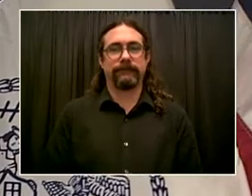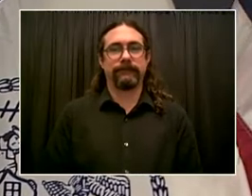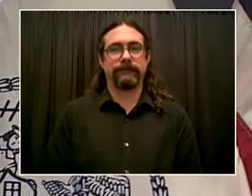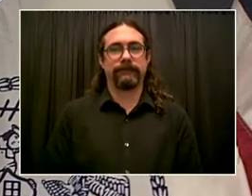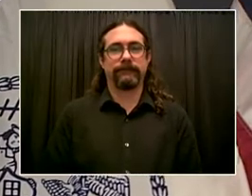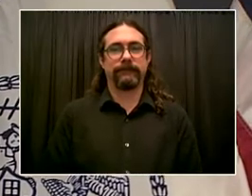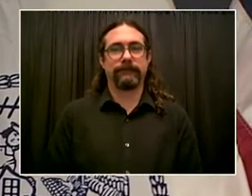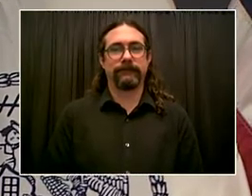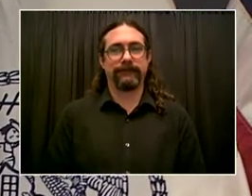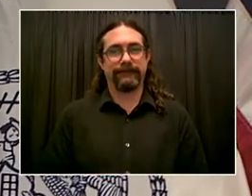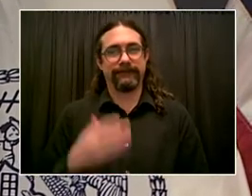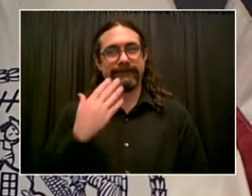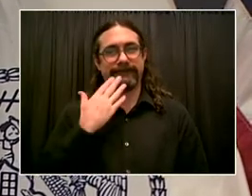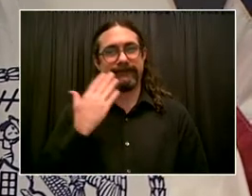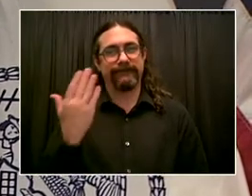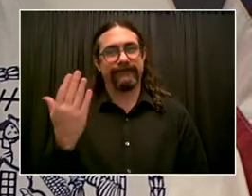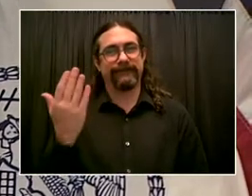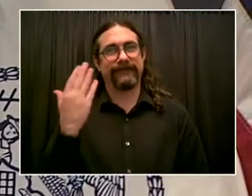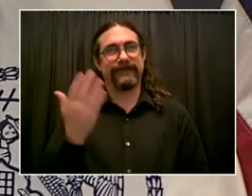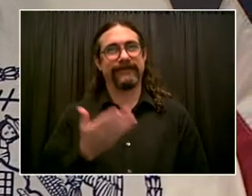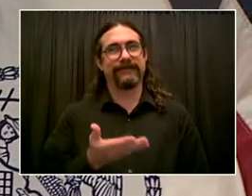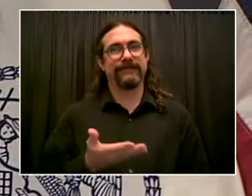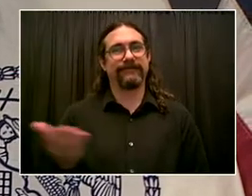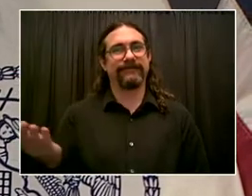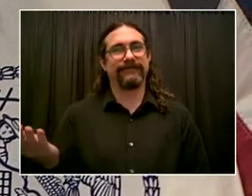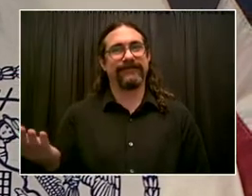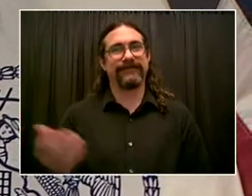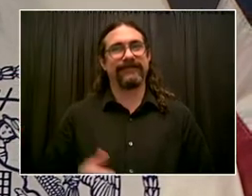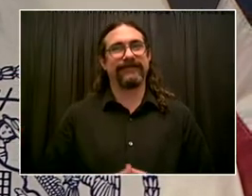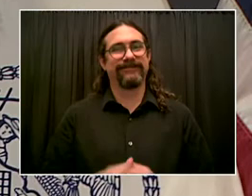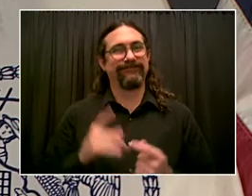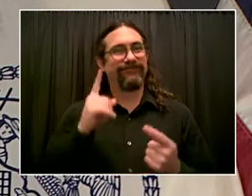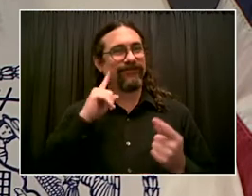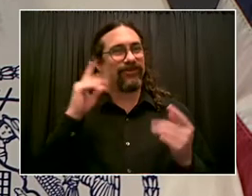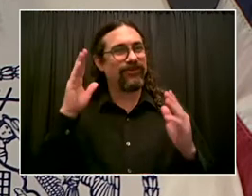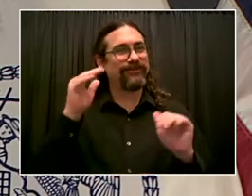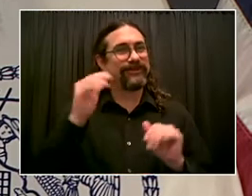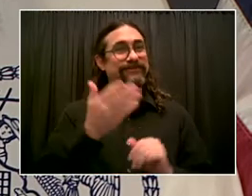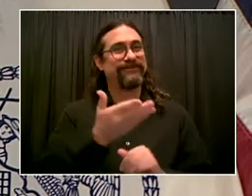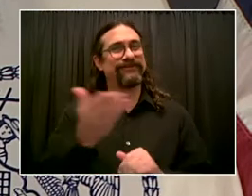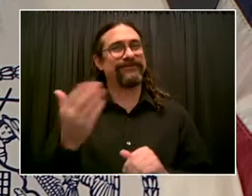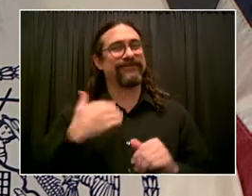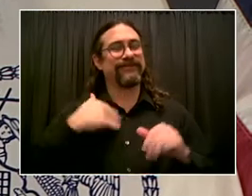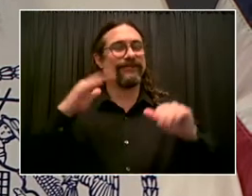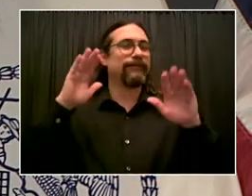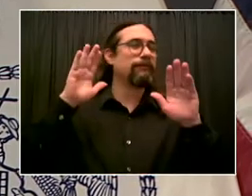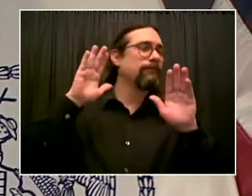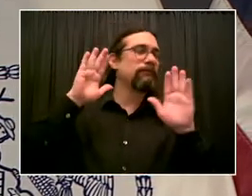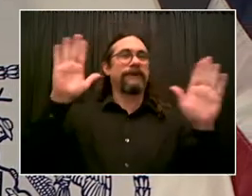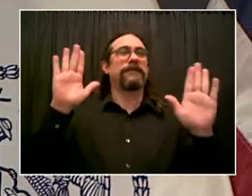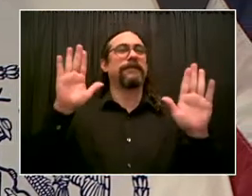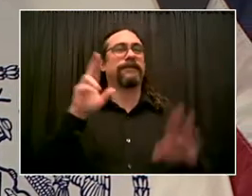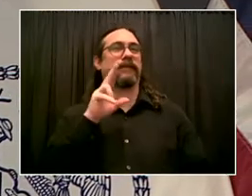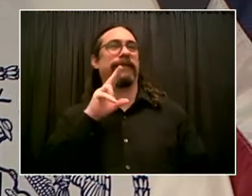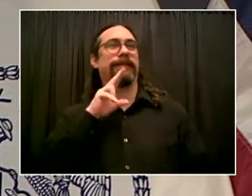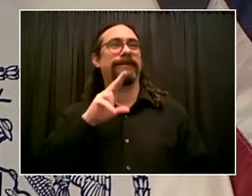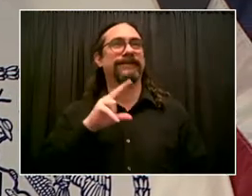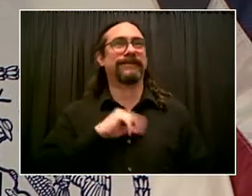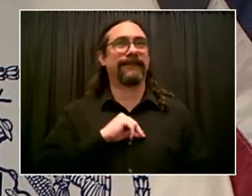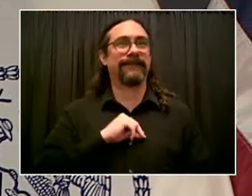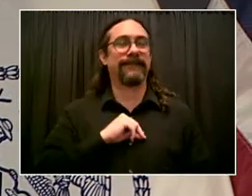Good morning, everybody. I hope all of you had a great Thanksgiving and a chance to relax and get ready for